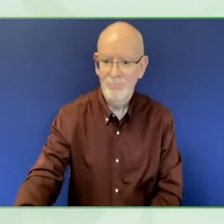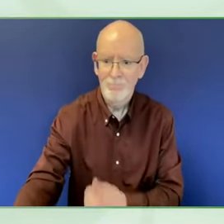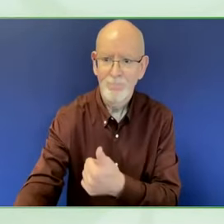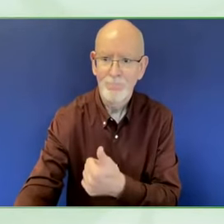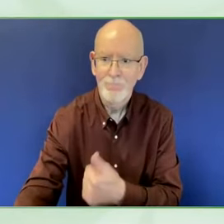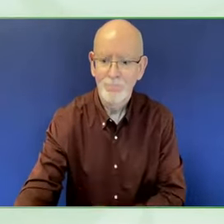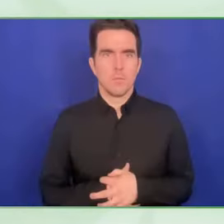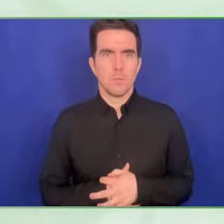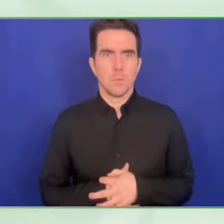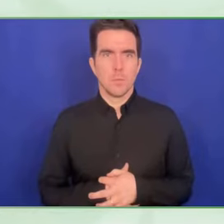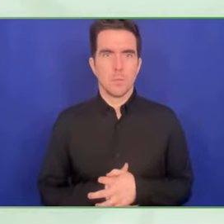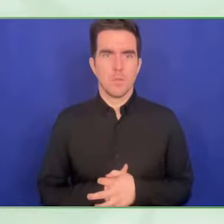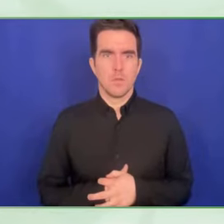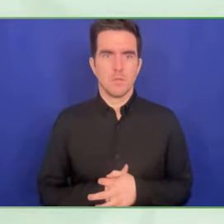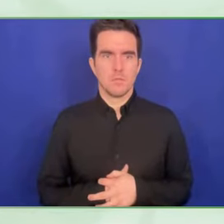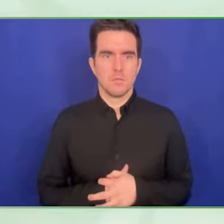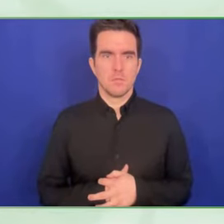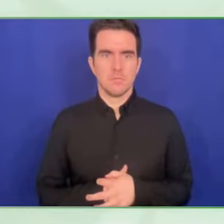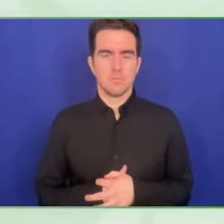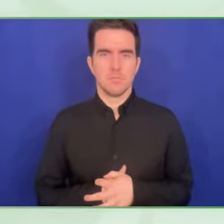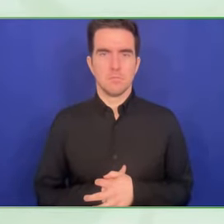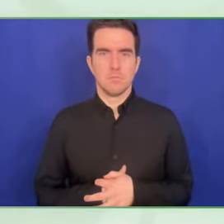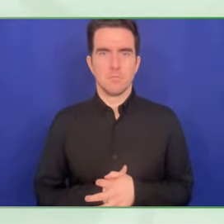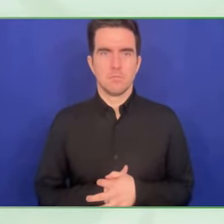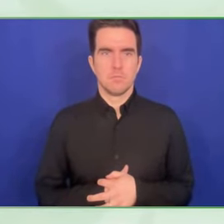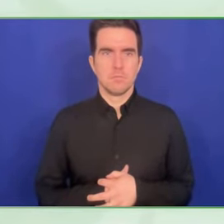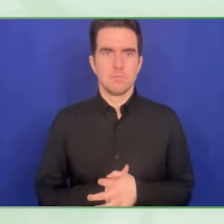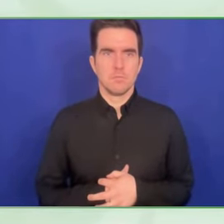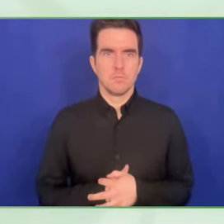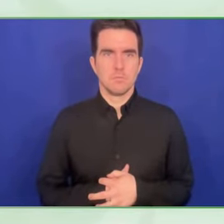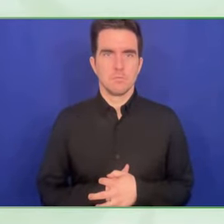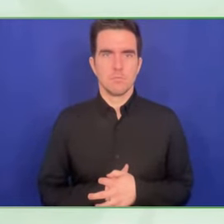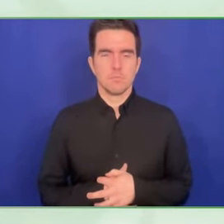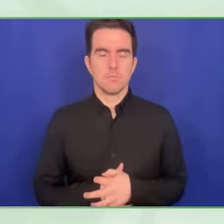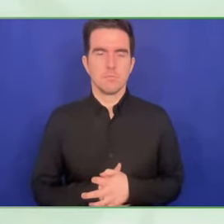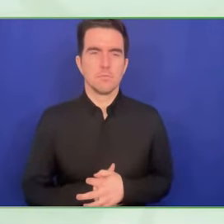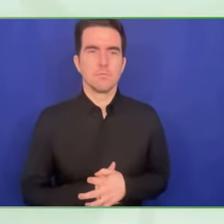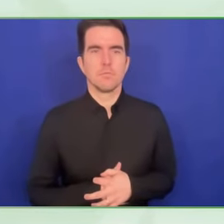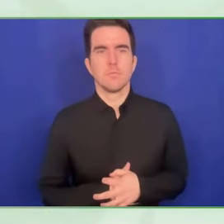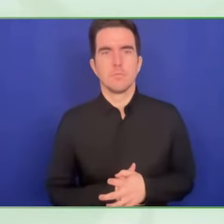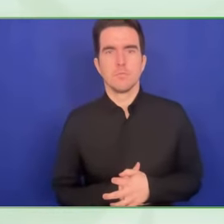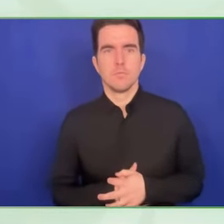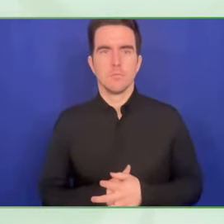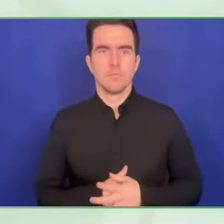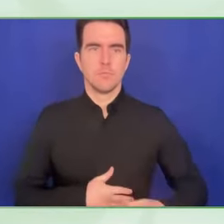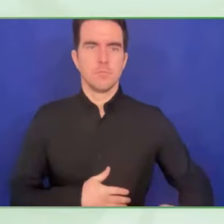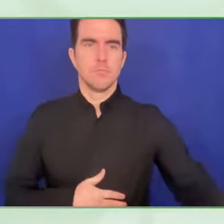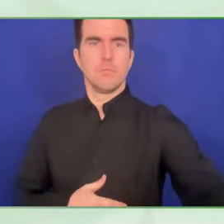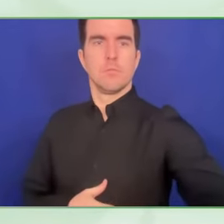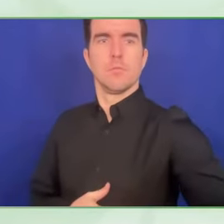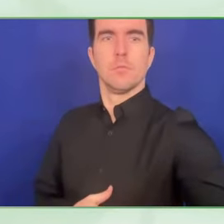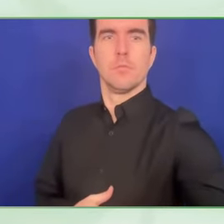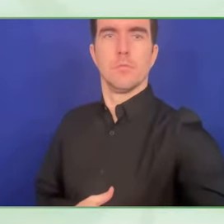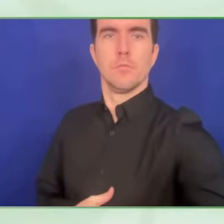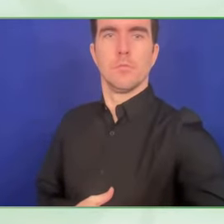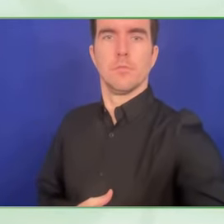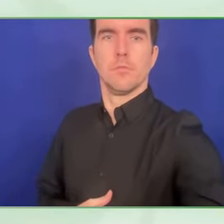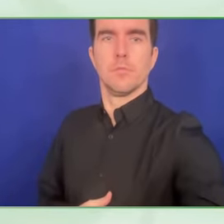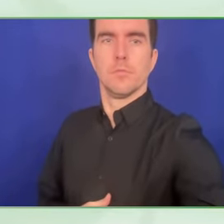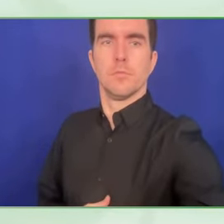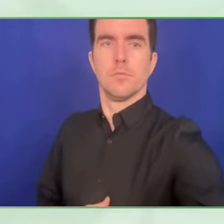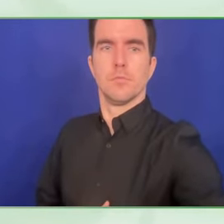Right, so we need to tell you that this is a video that is 10 years old and is still very valid.